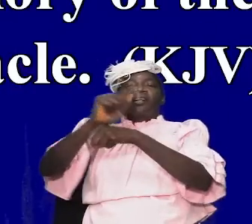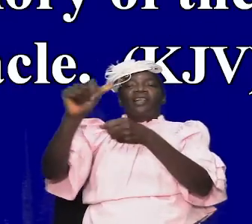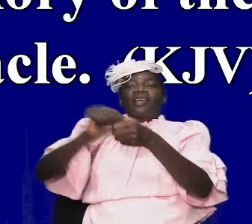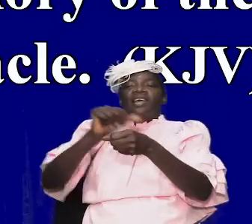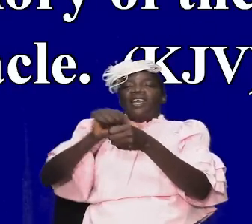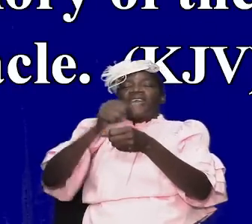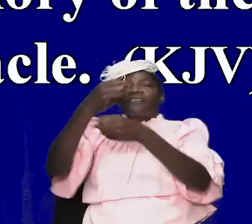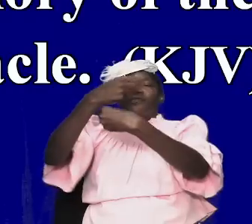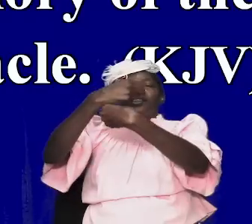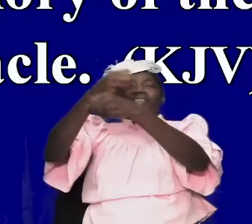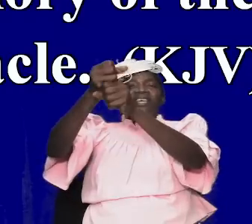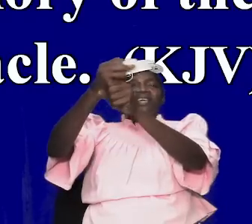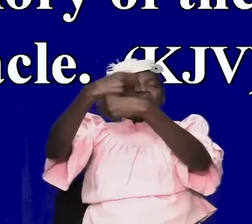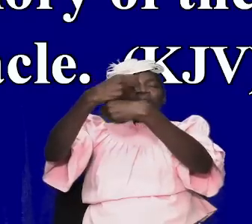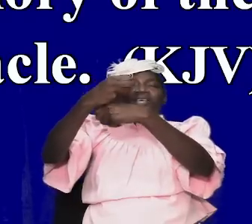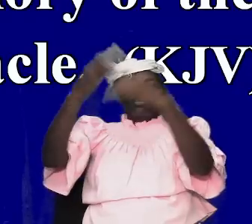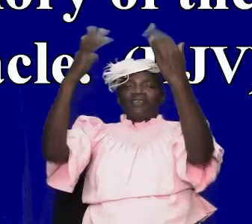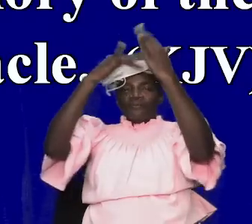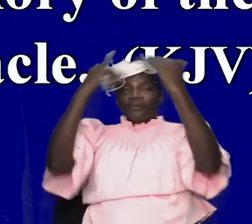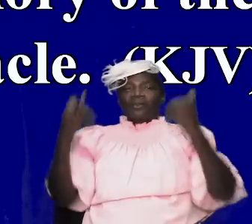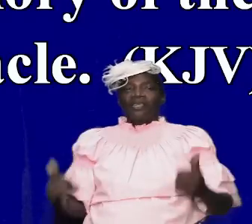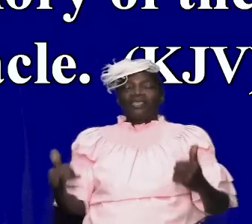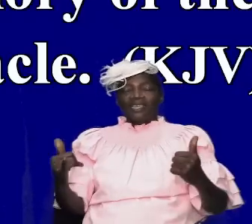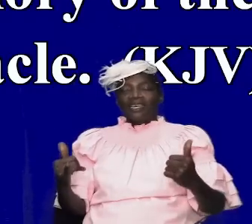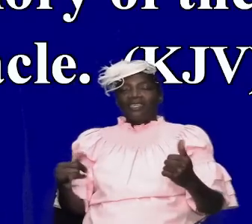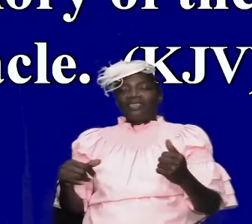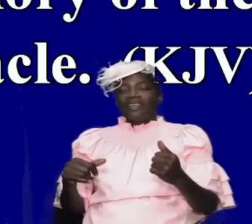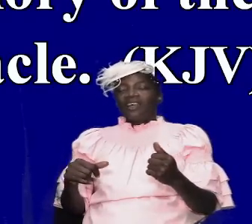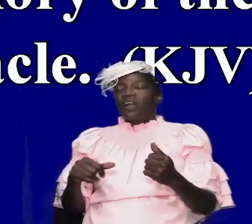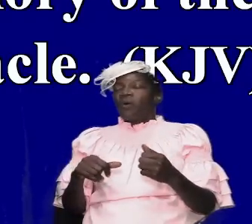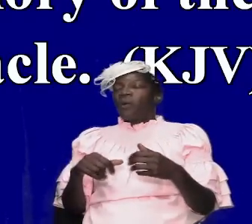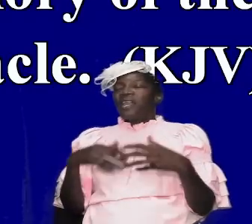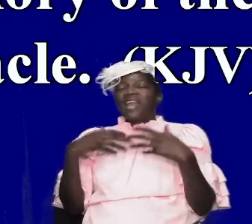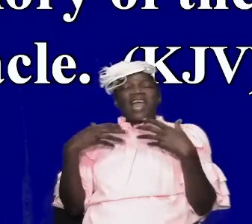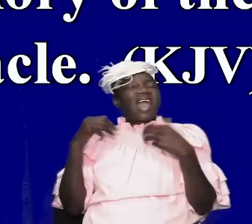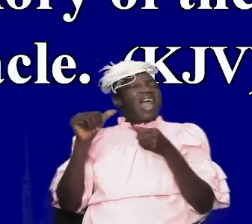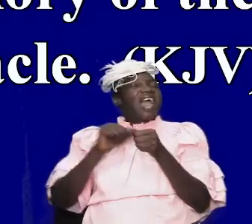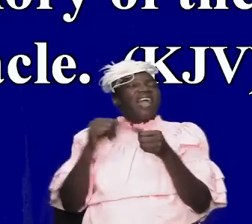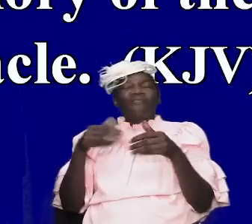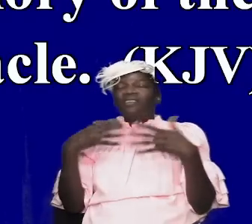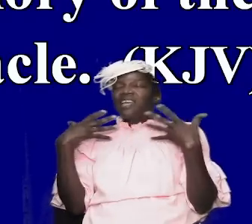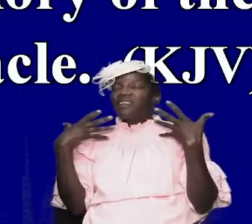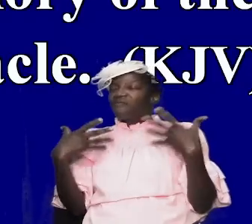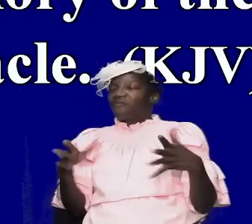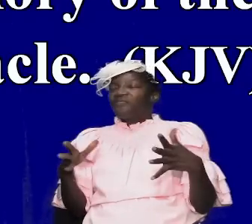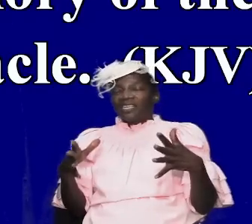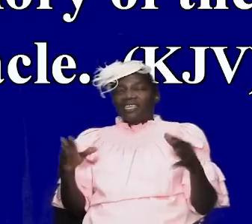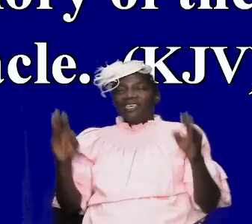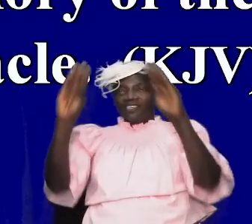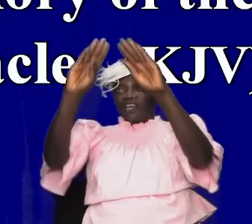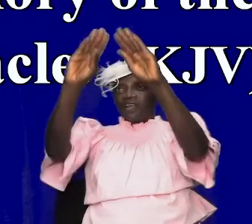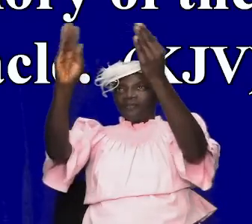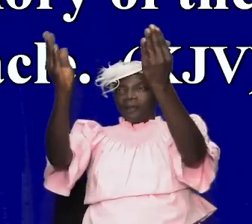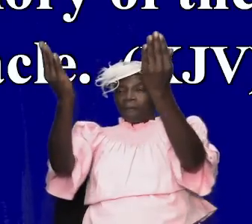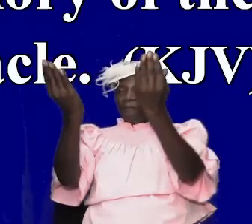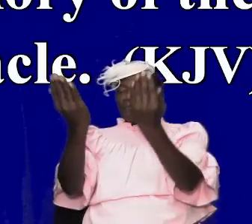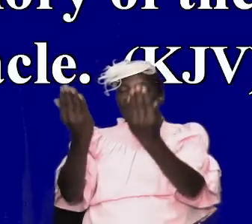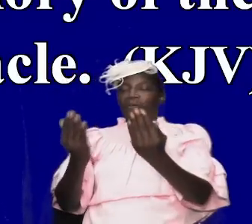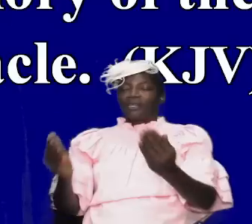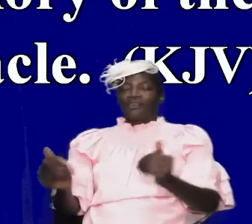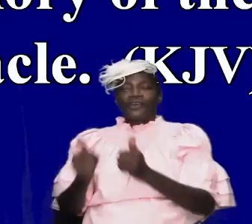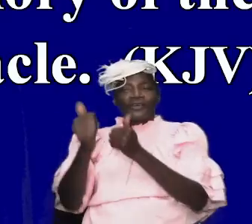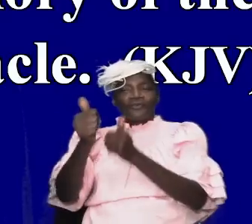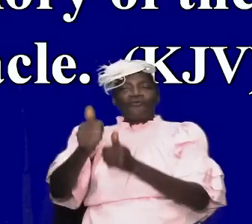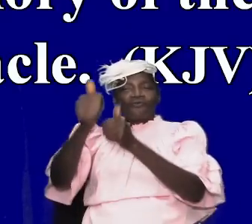that tent was in place and was everything was in place and the pattern followed and